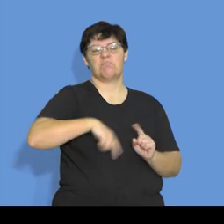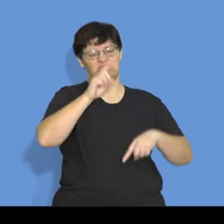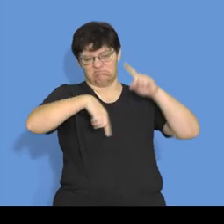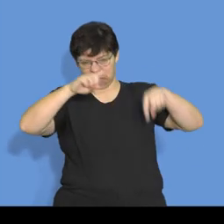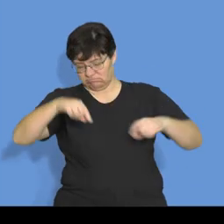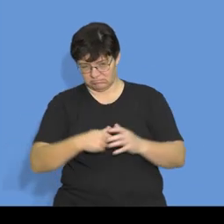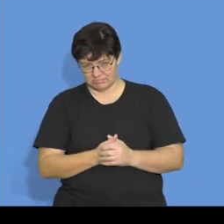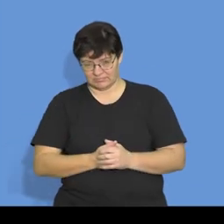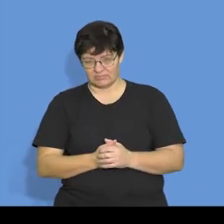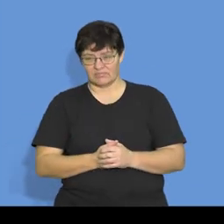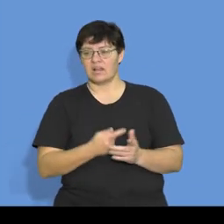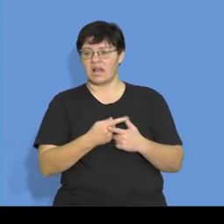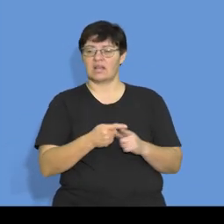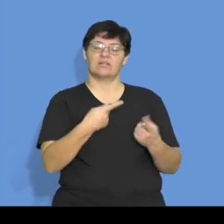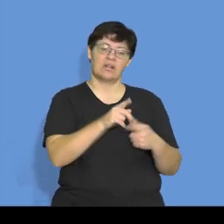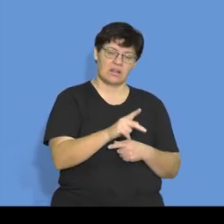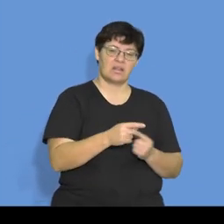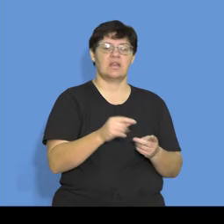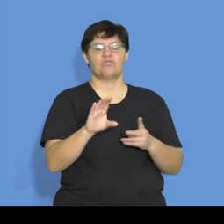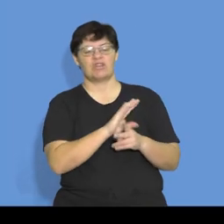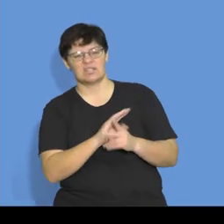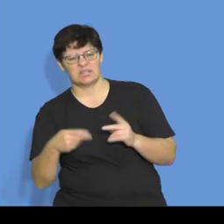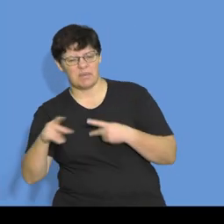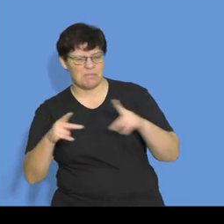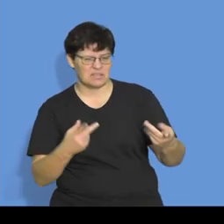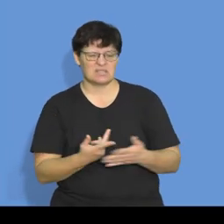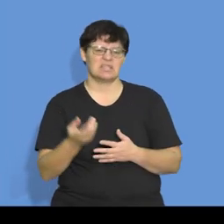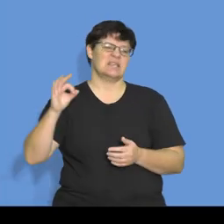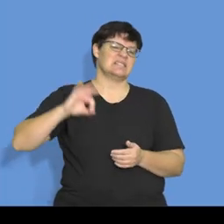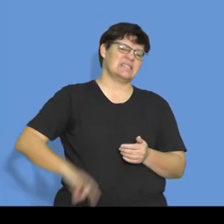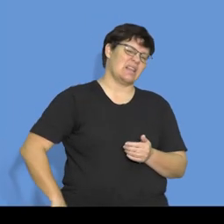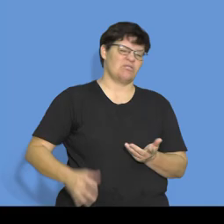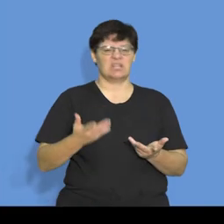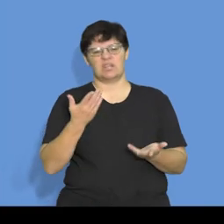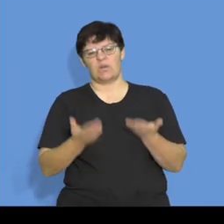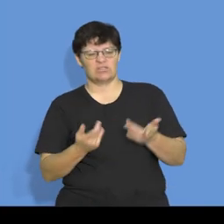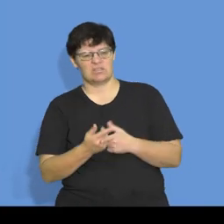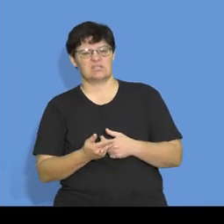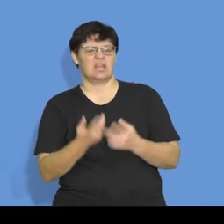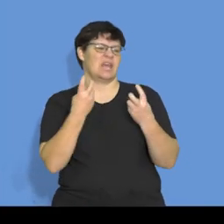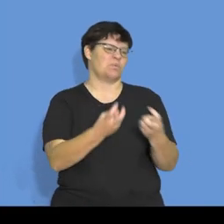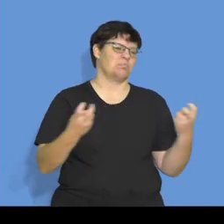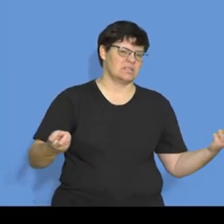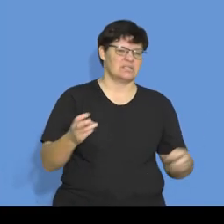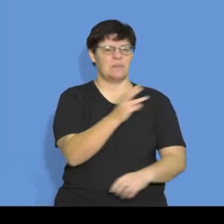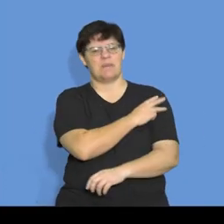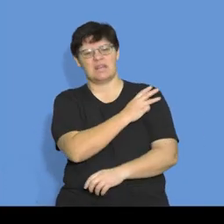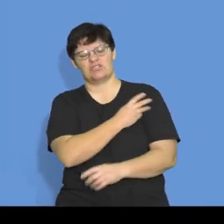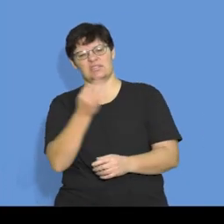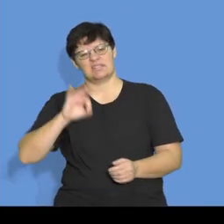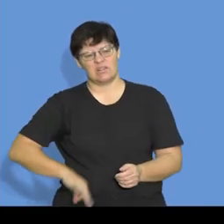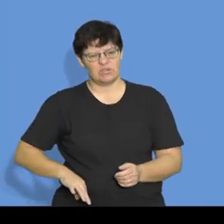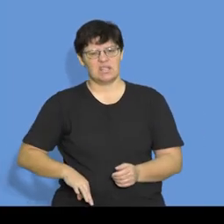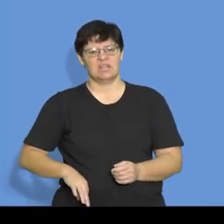purchase of trading stock, payments to creditors, salaries and wages, equipment, manager salary, interest on loan. Okay.